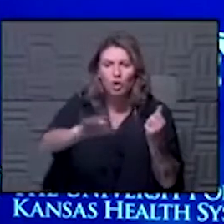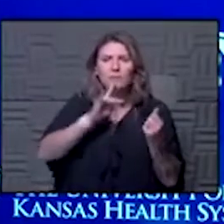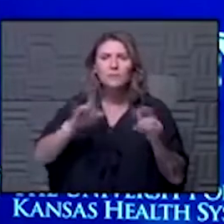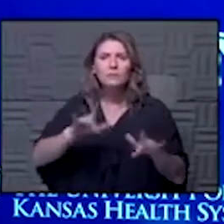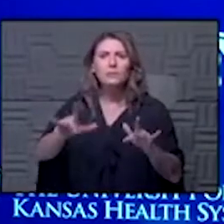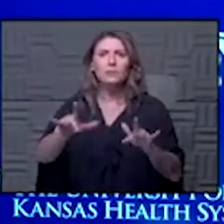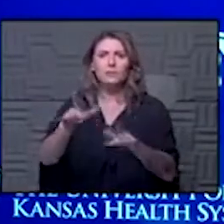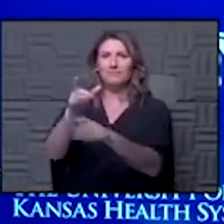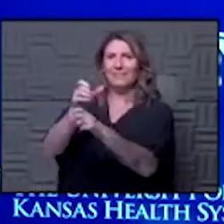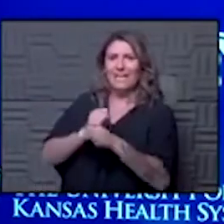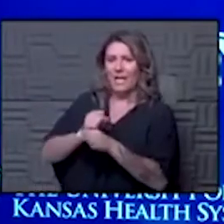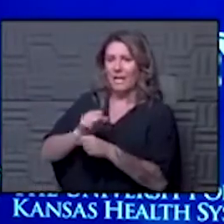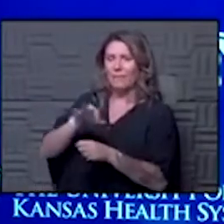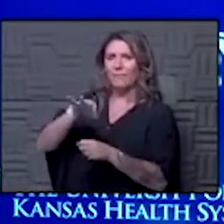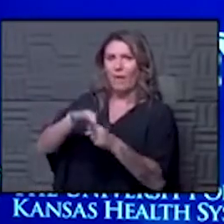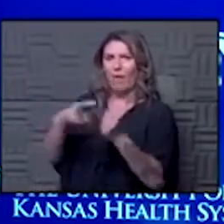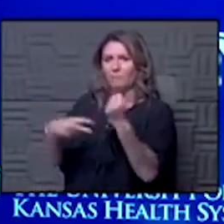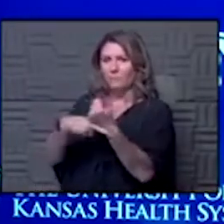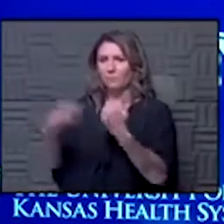You went in. You did the thing.